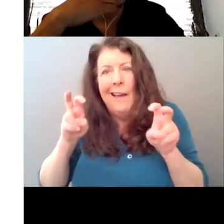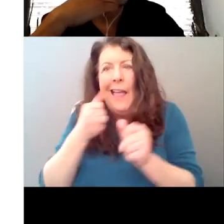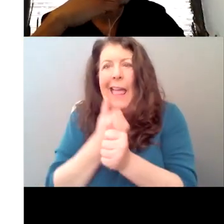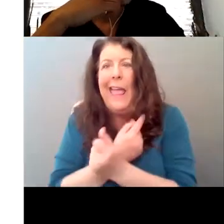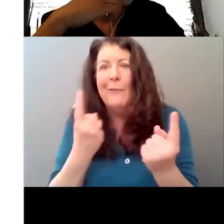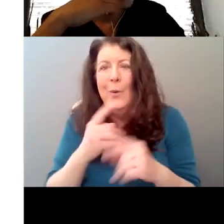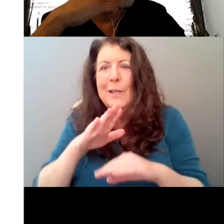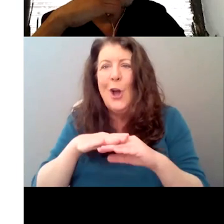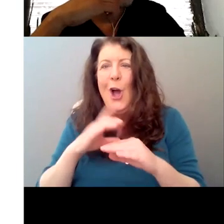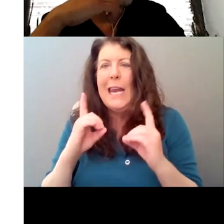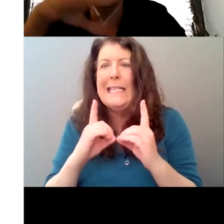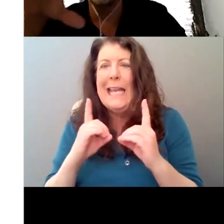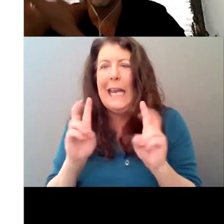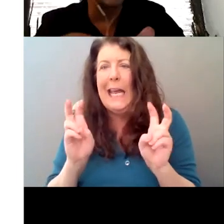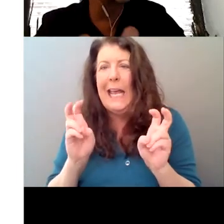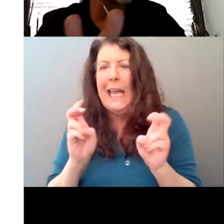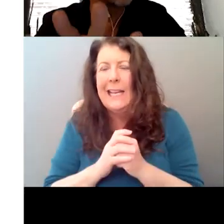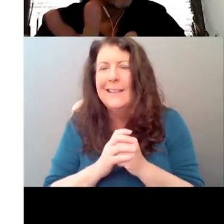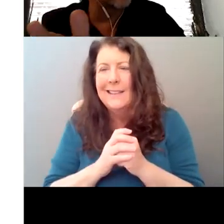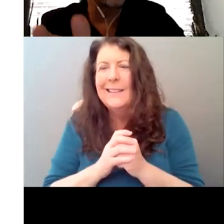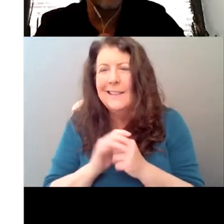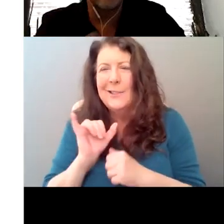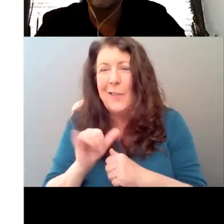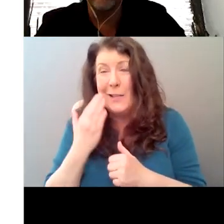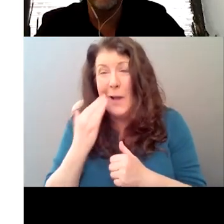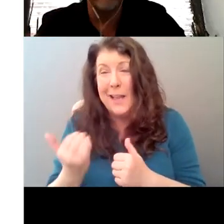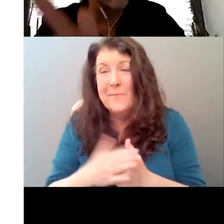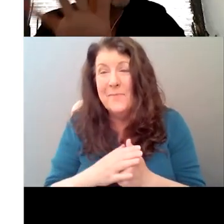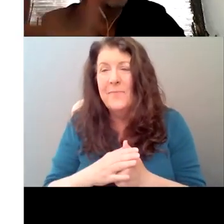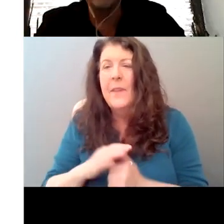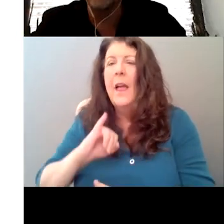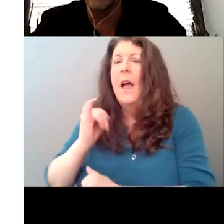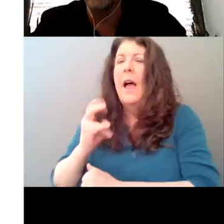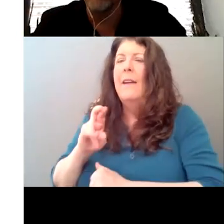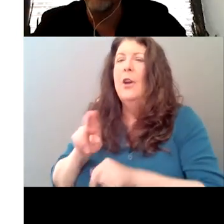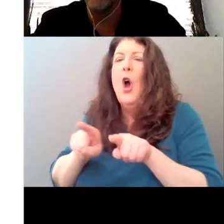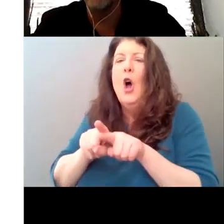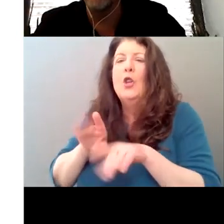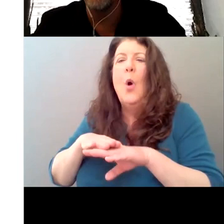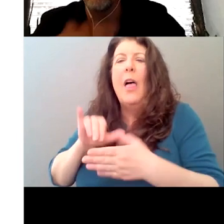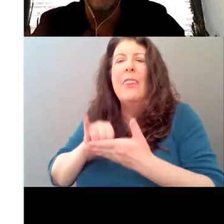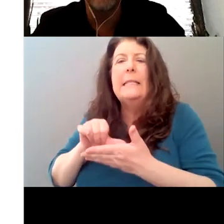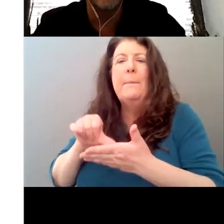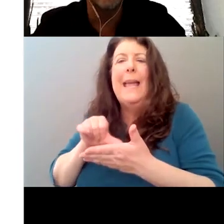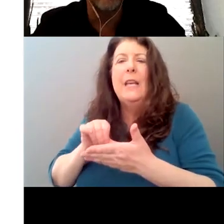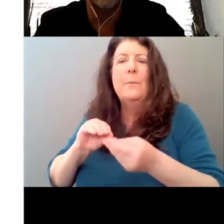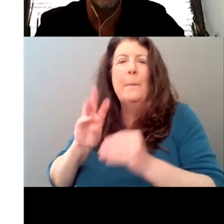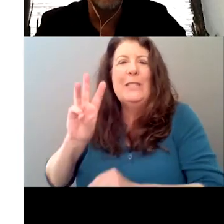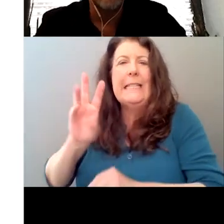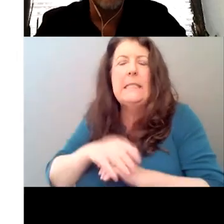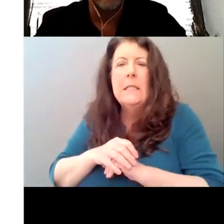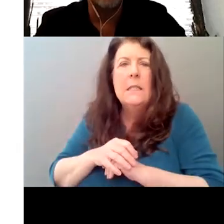Got it. Um, and I'll, oh, also, um, on this page, uh, the future quoting, you know, the, the, so,